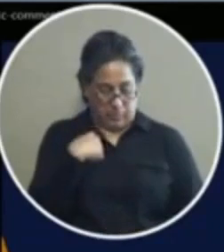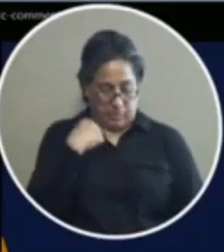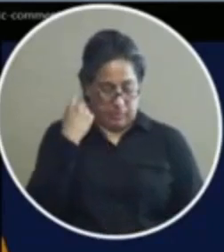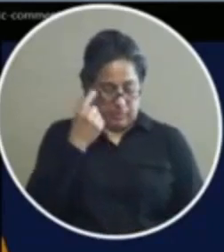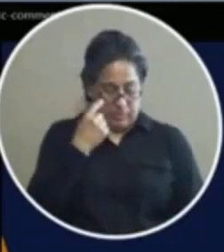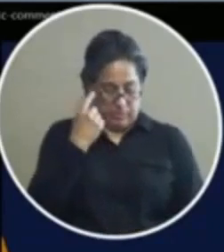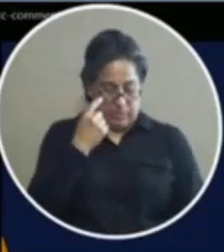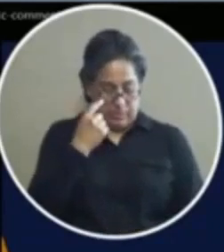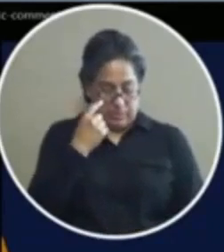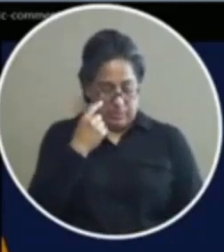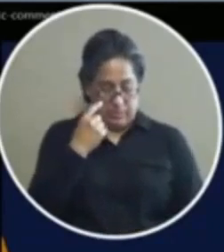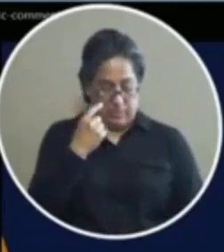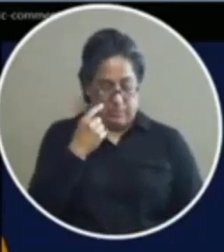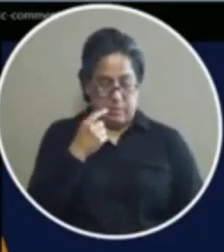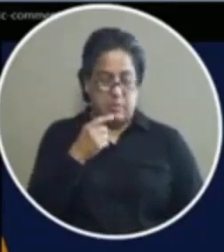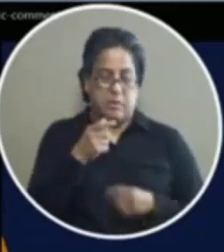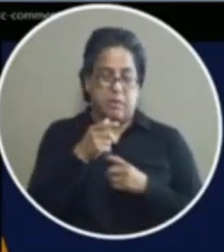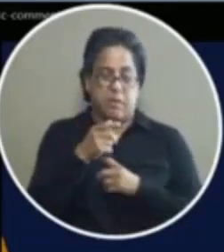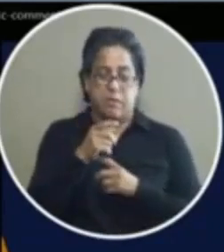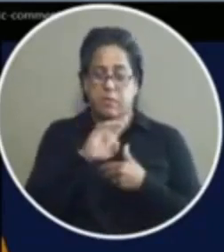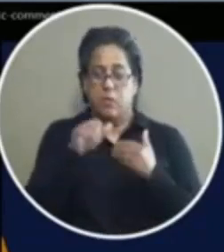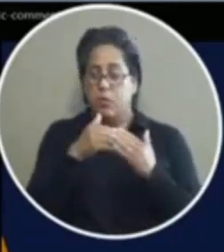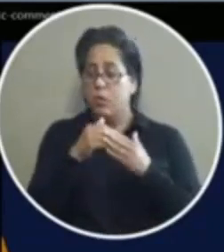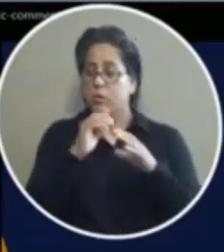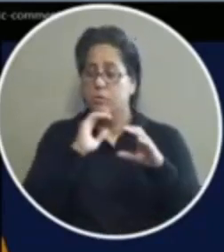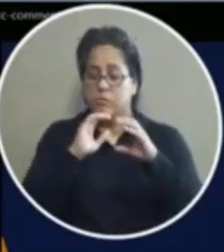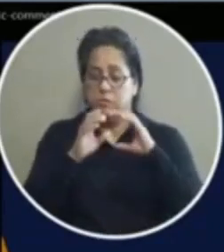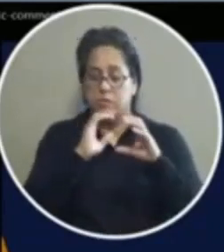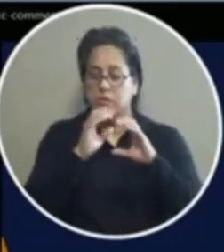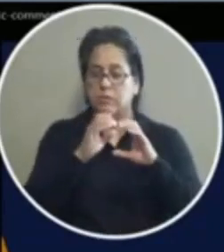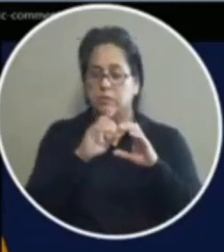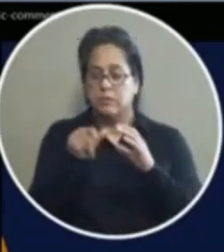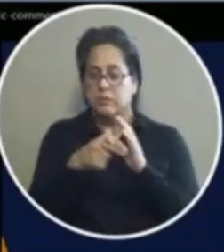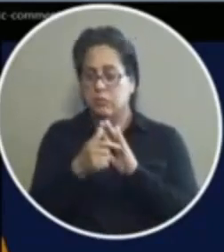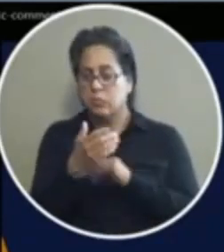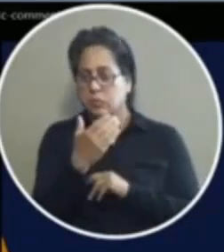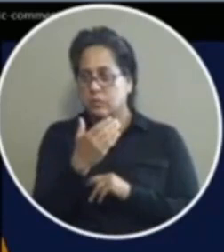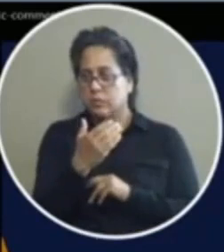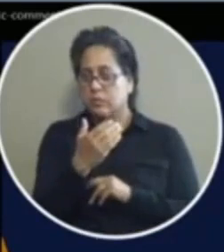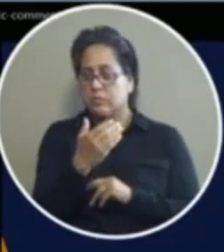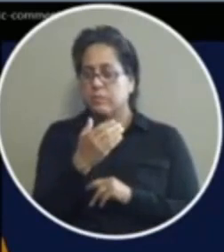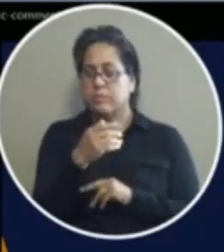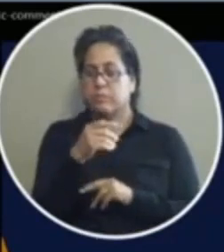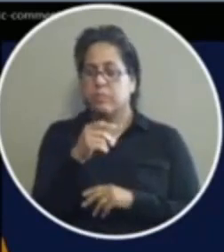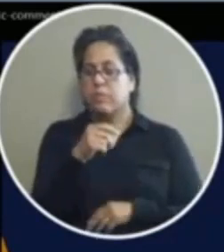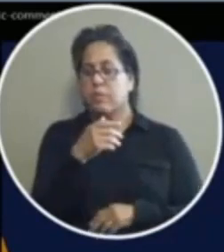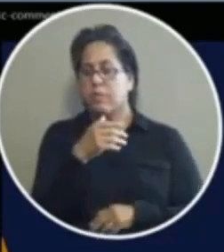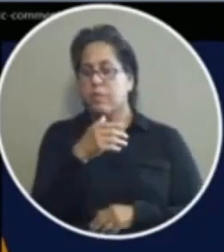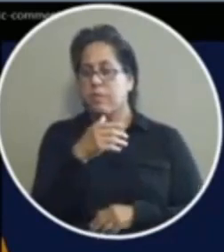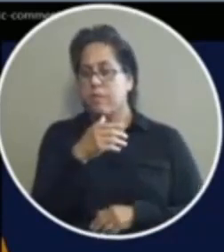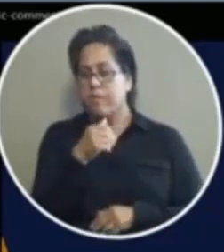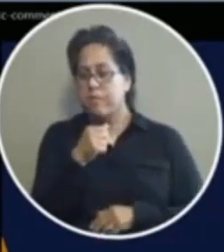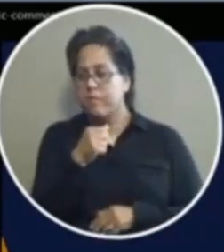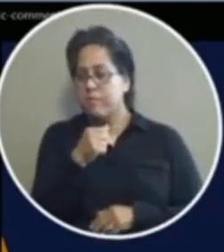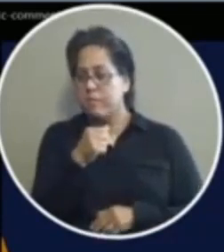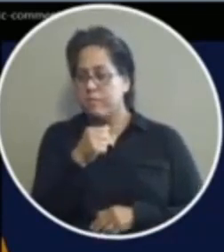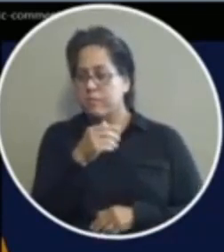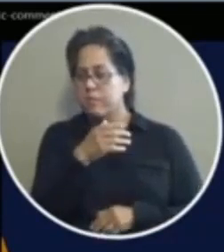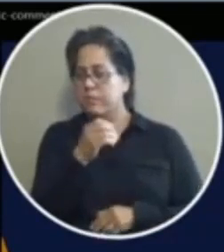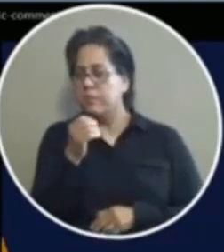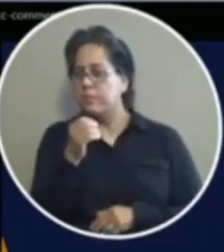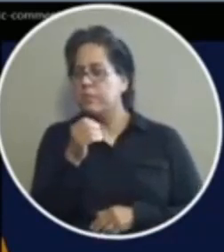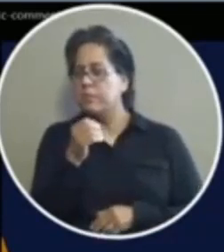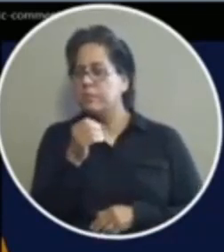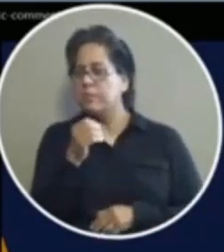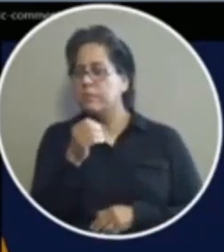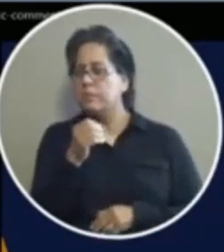you know the prior conversation this morning really kind of i mean just made the point